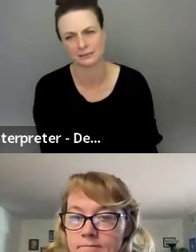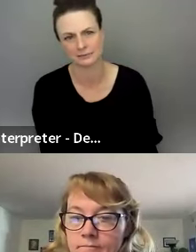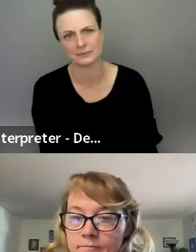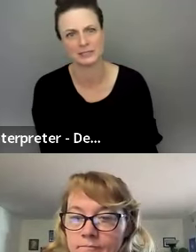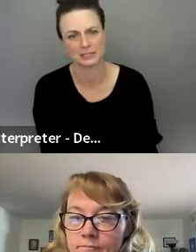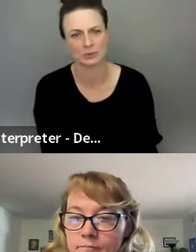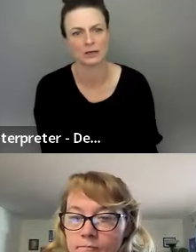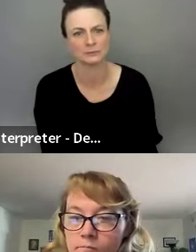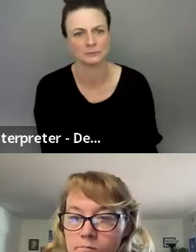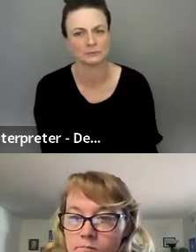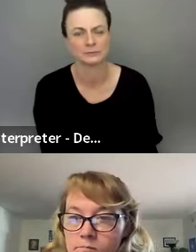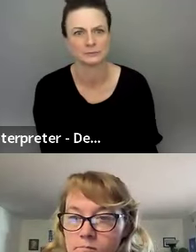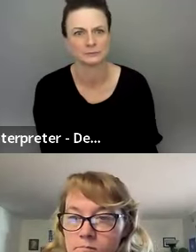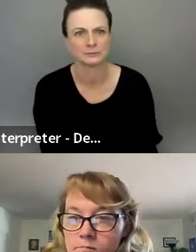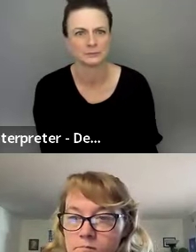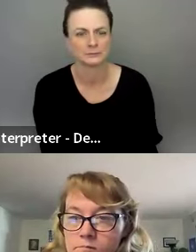Yes. Yes, we will.